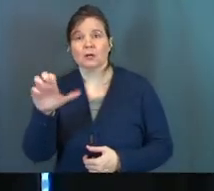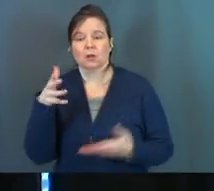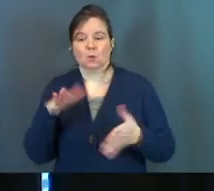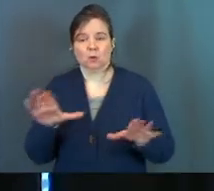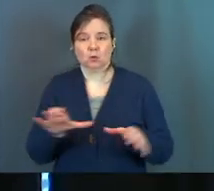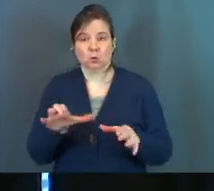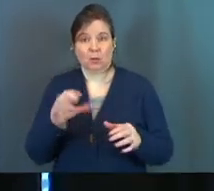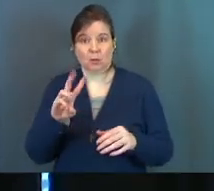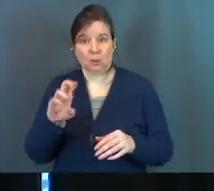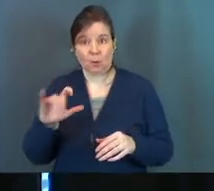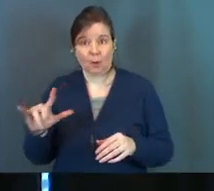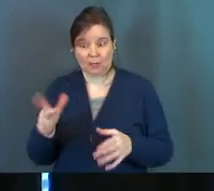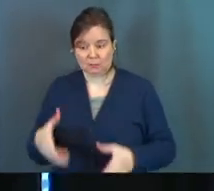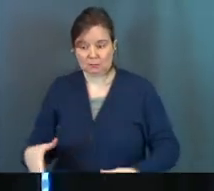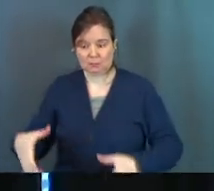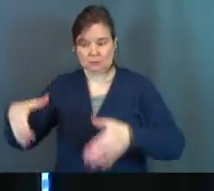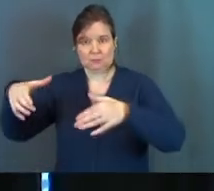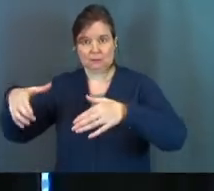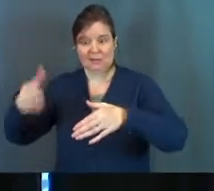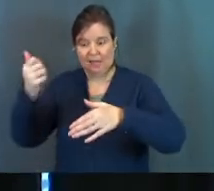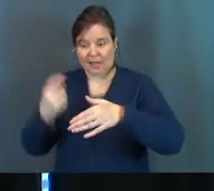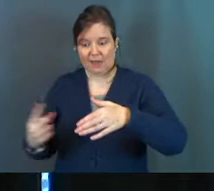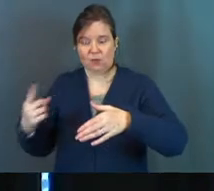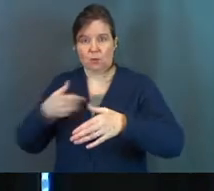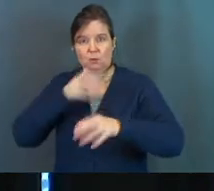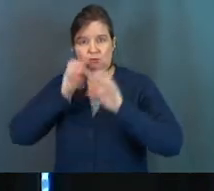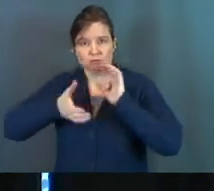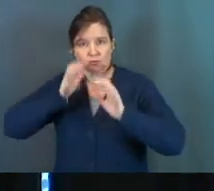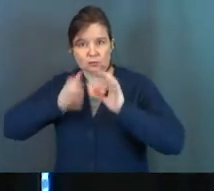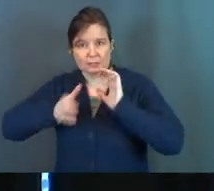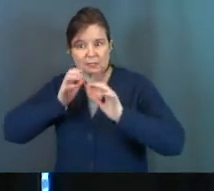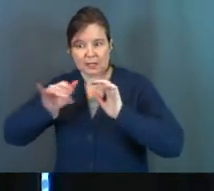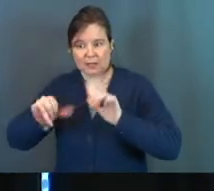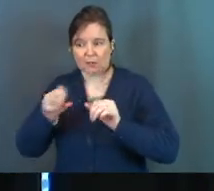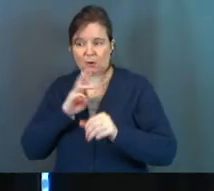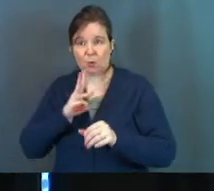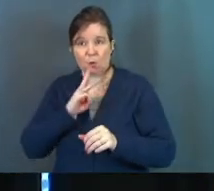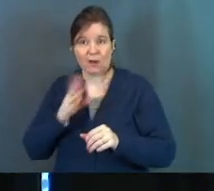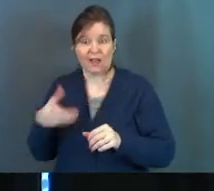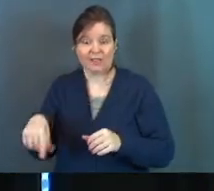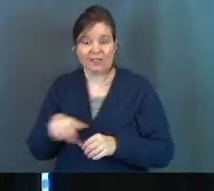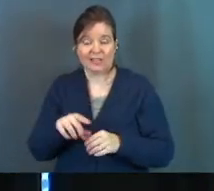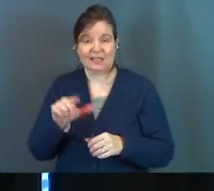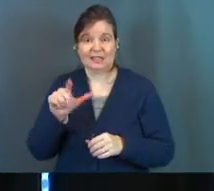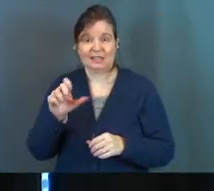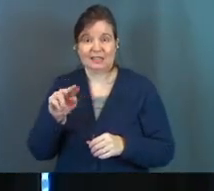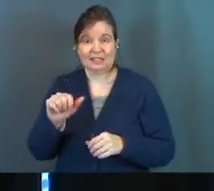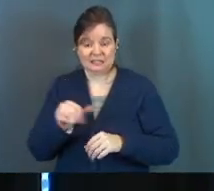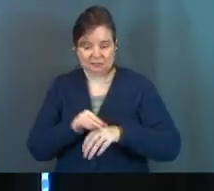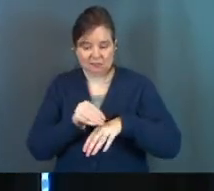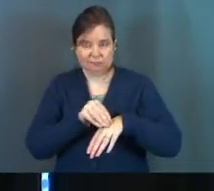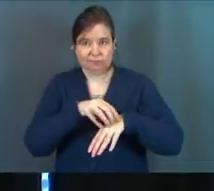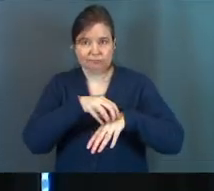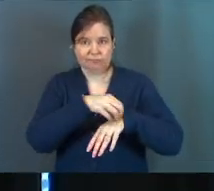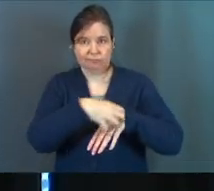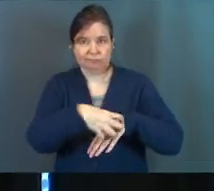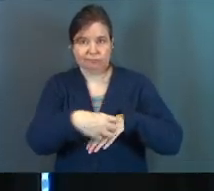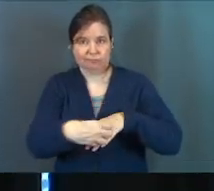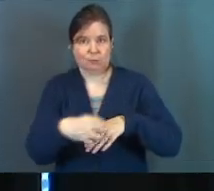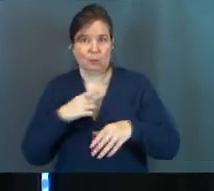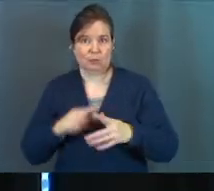the way that they were doing the wells and stuff in that area, everybody was drinking arsenic in their water. And these lesions were just the beginning.